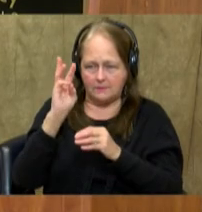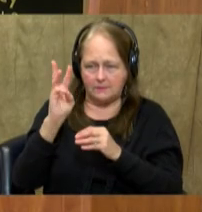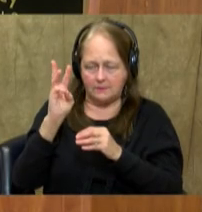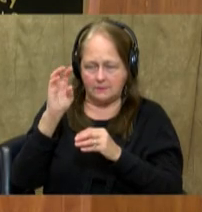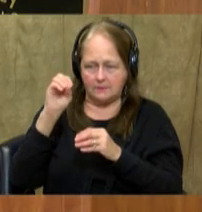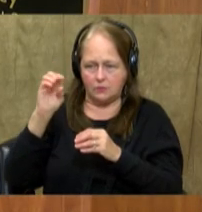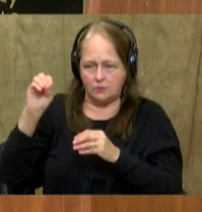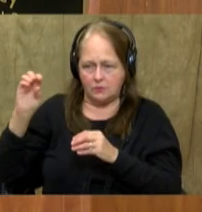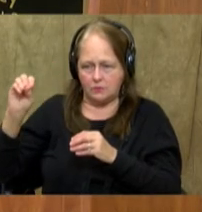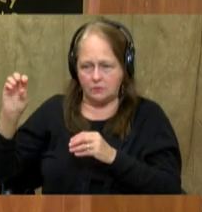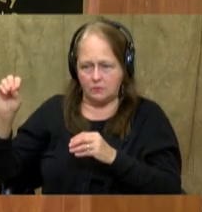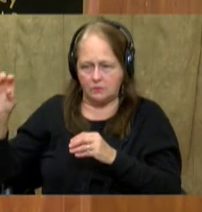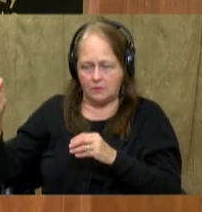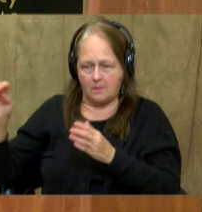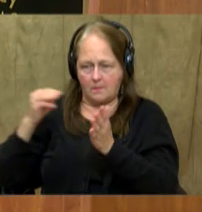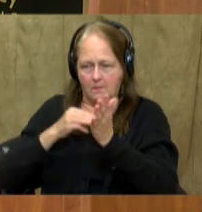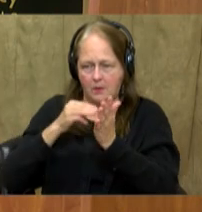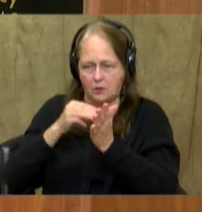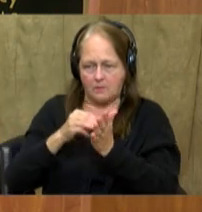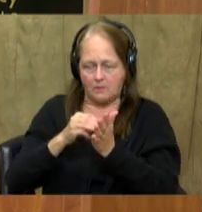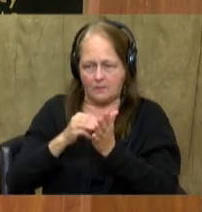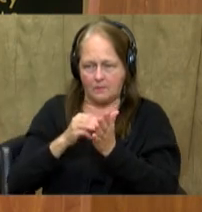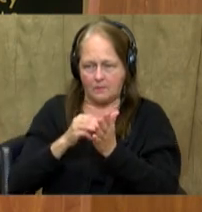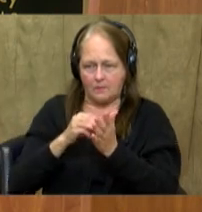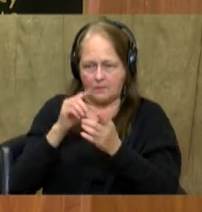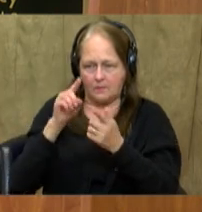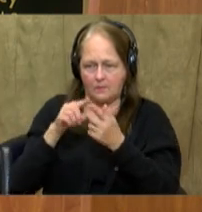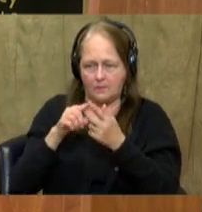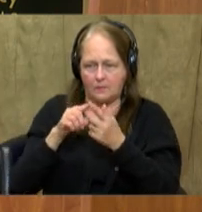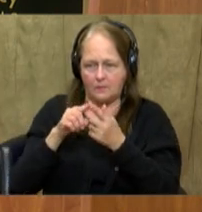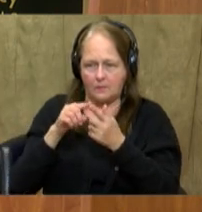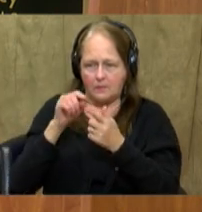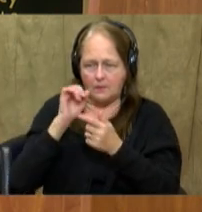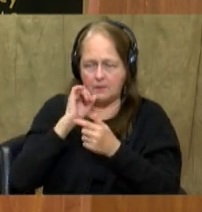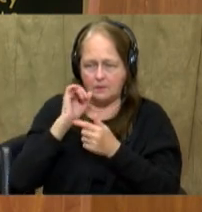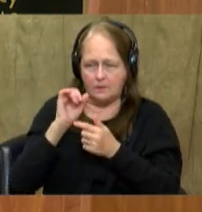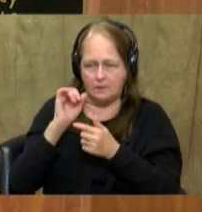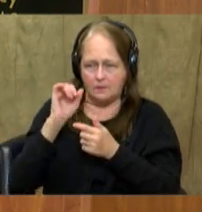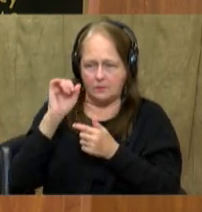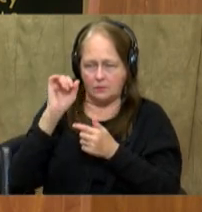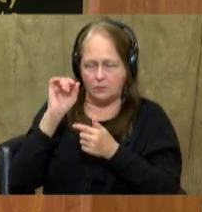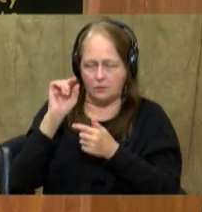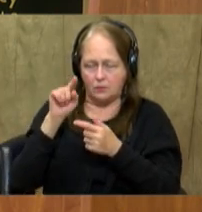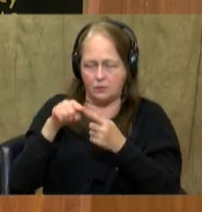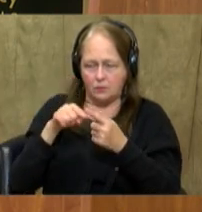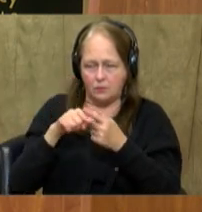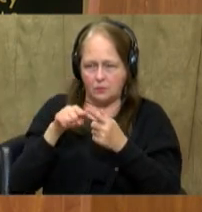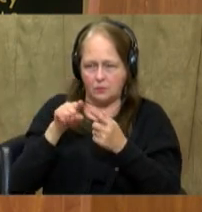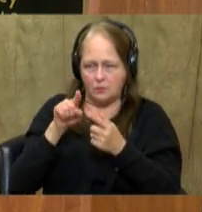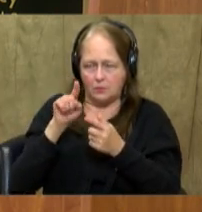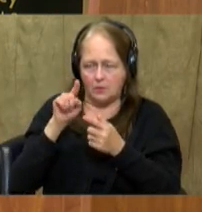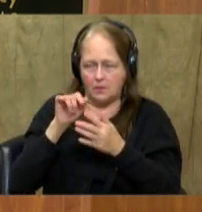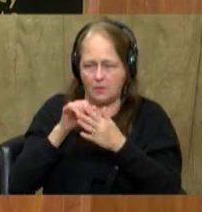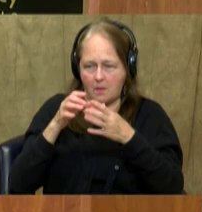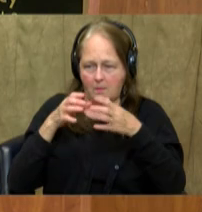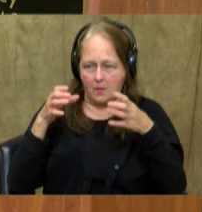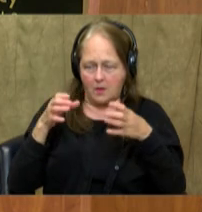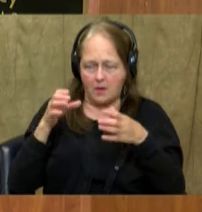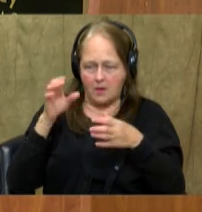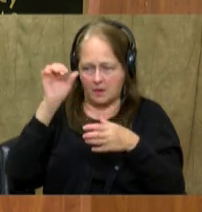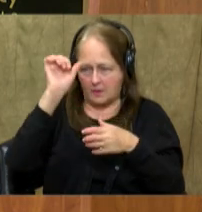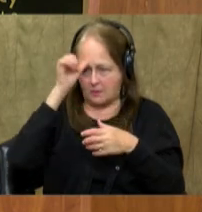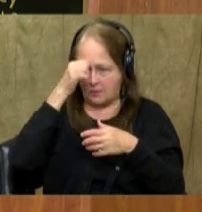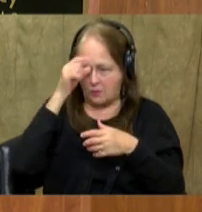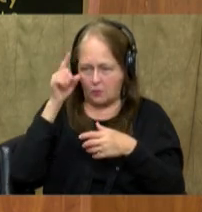to that to make it millions. So the population, according to this, in 2009, Population Reference Bureau, the population of India